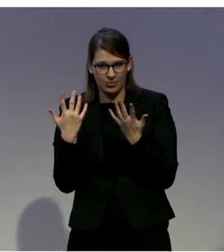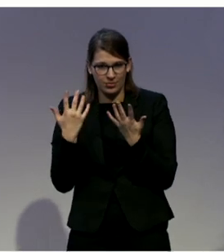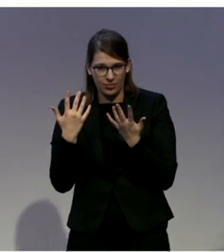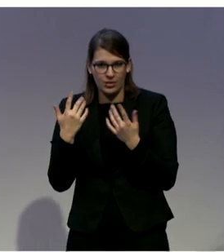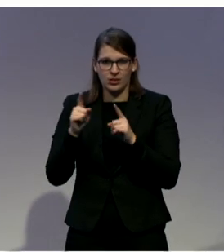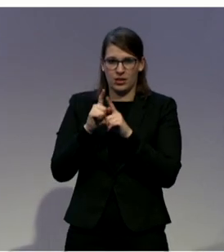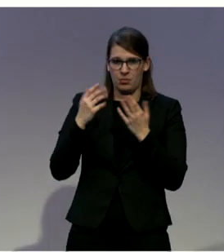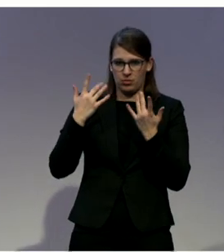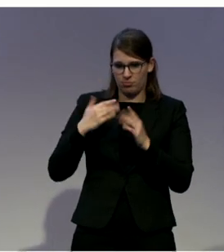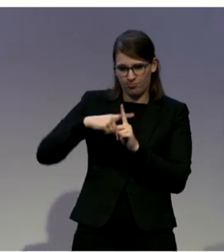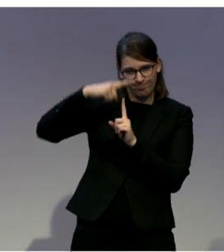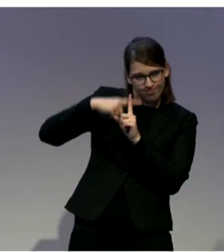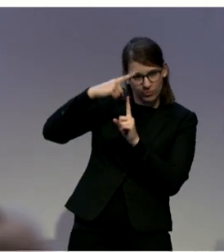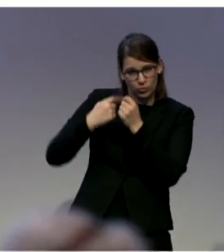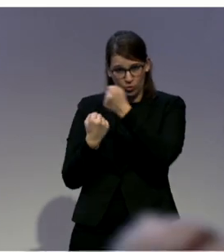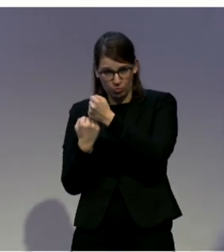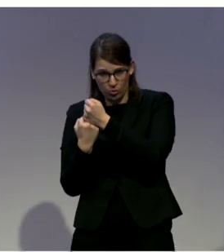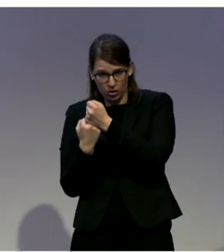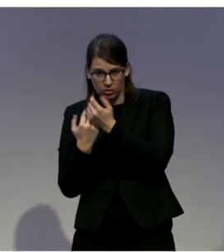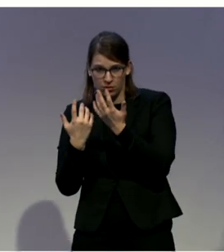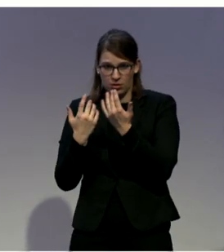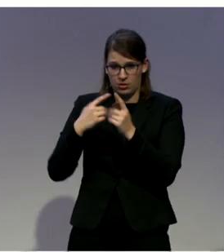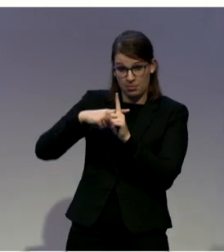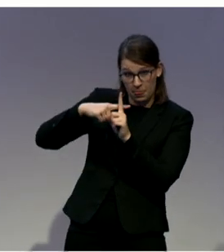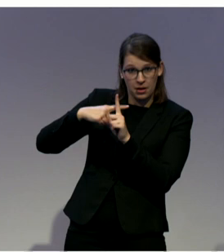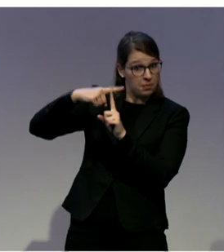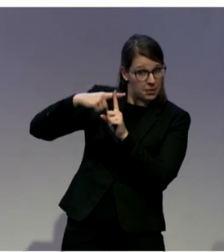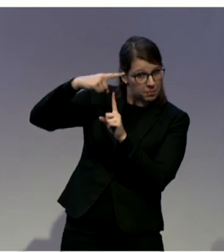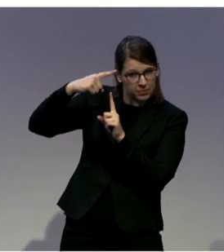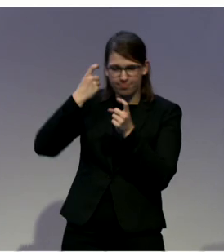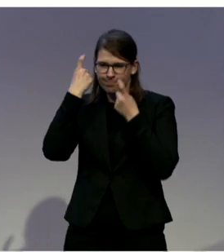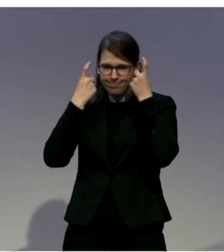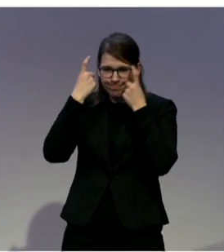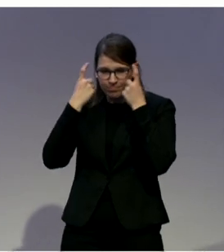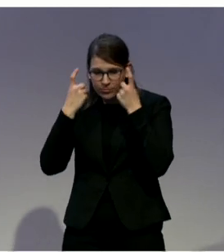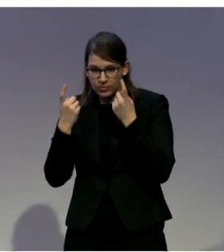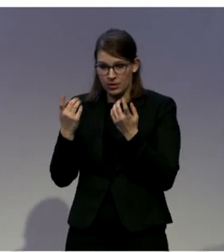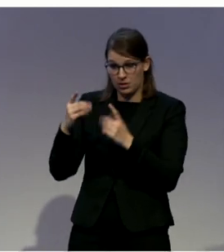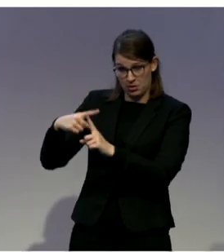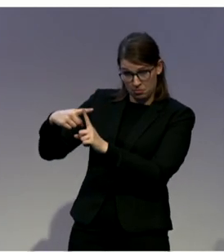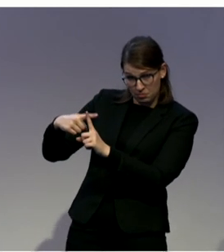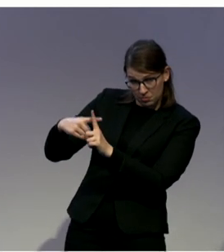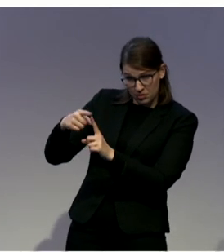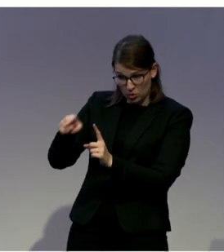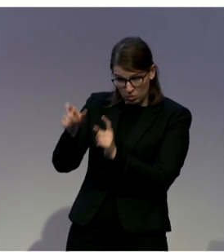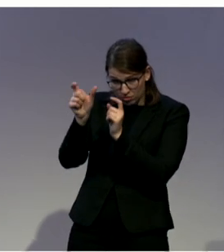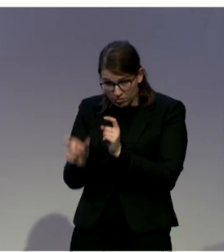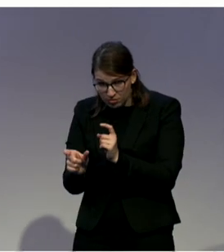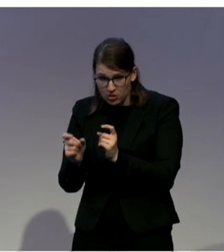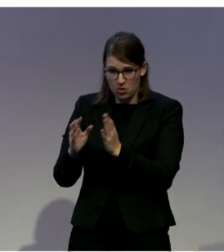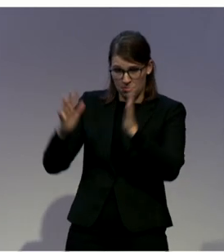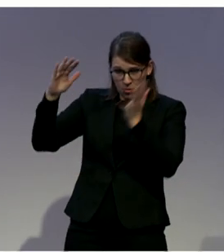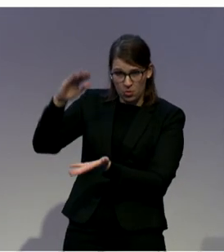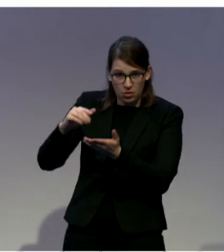of support each one of our beneficiary needs. And joining to